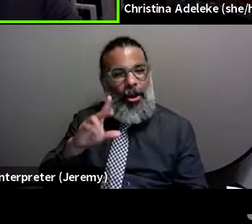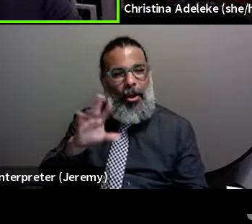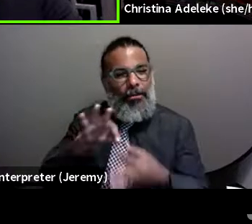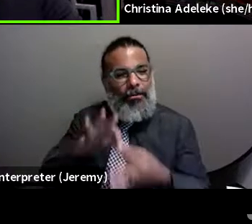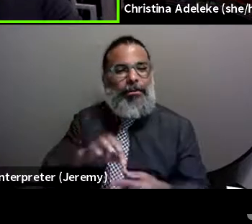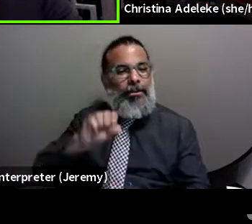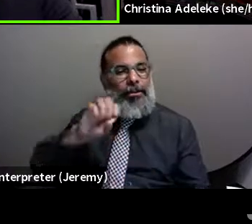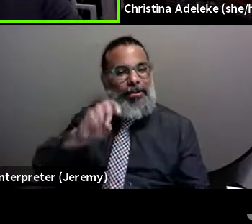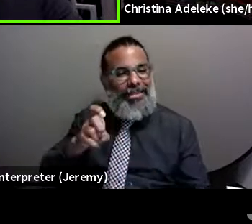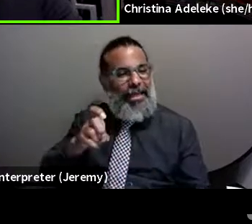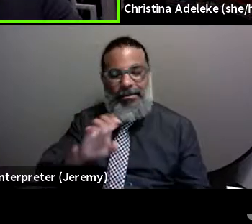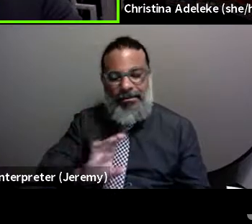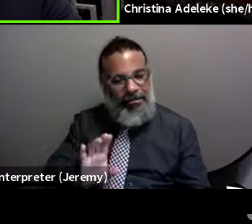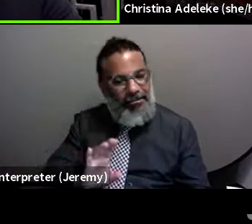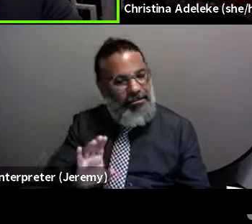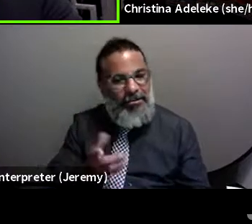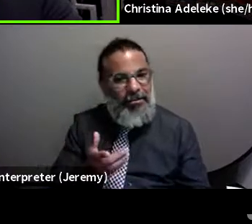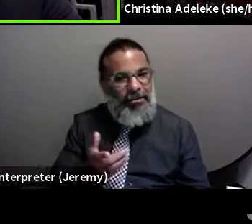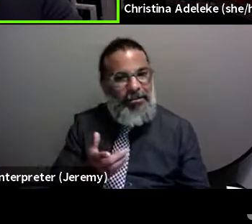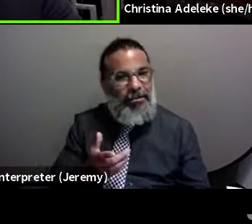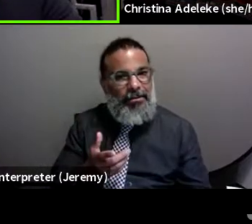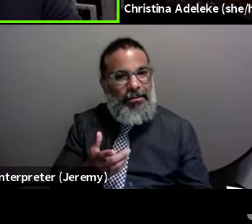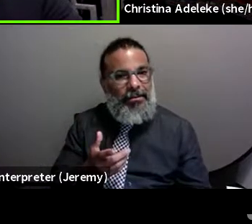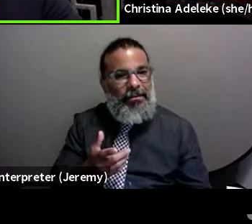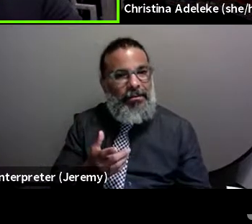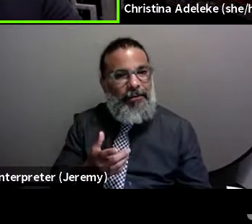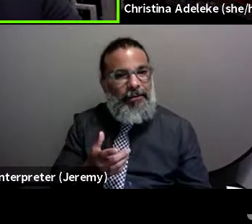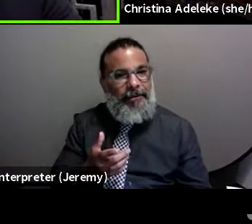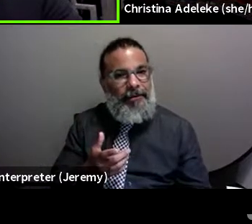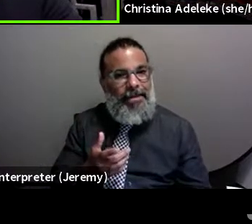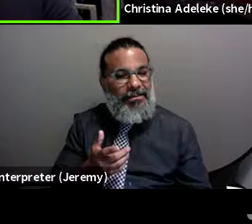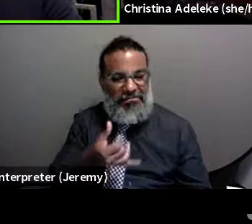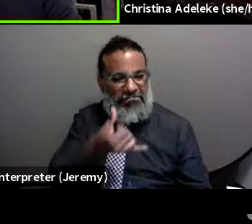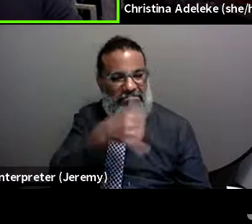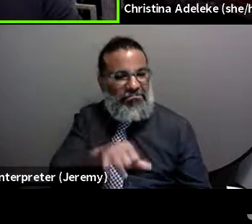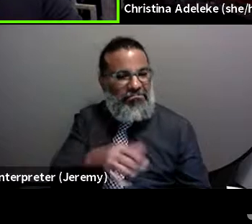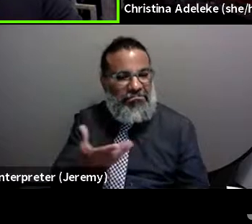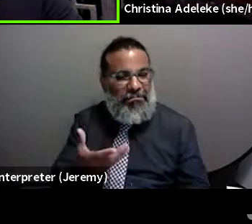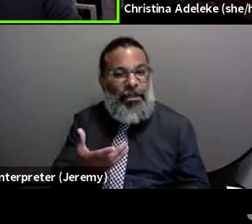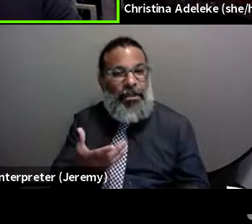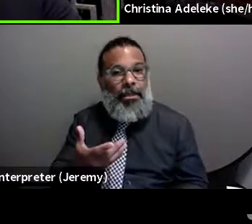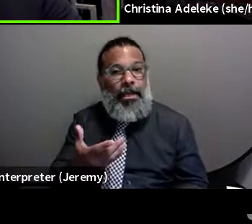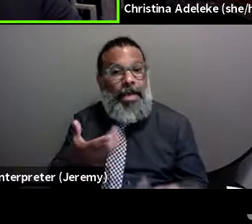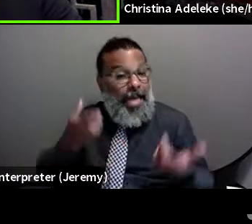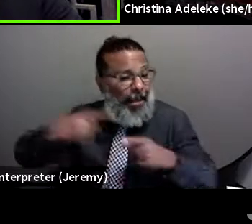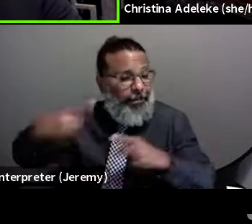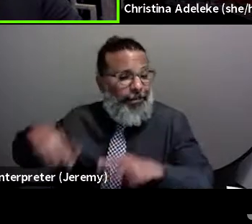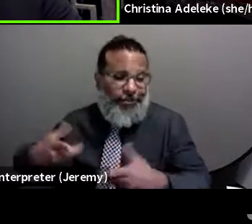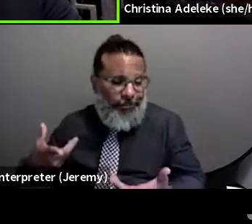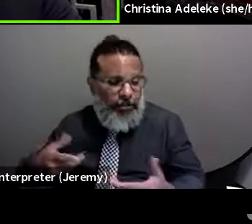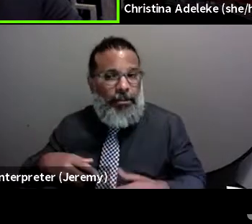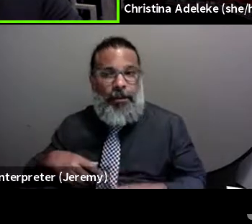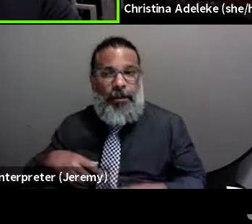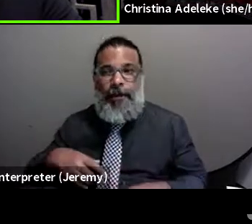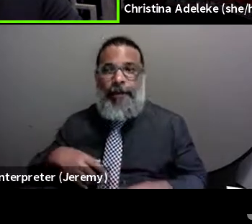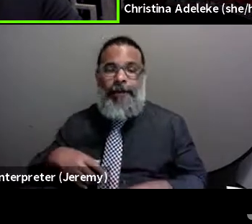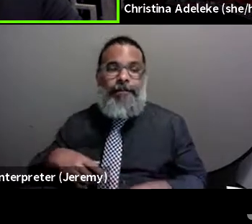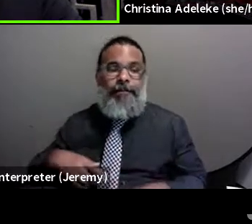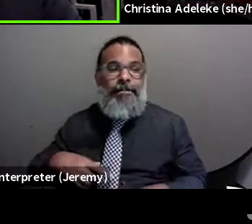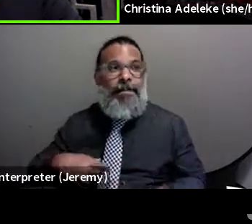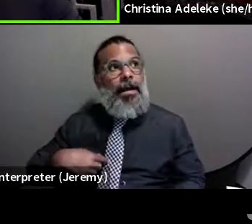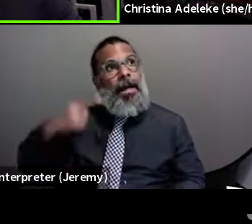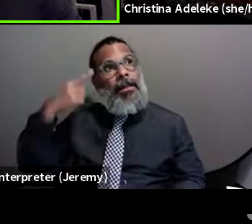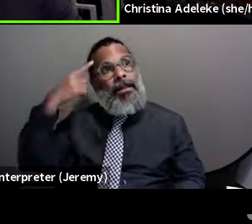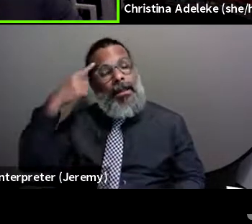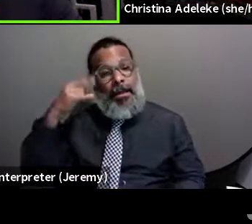it's just, you know, absurd, but it happens. And I think